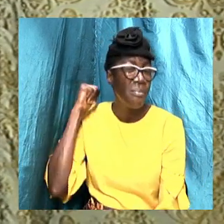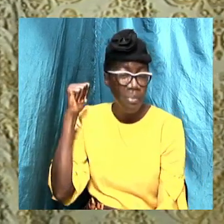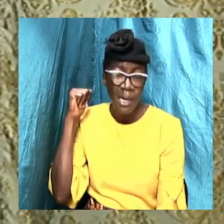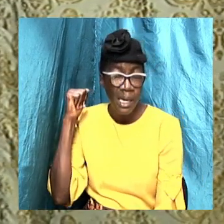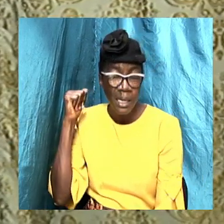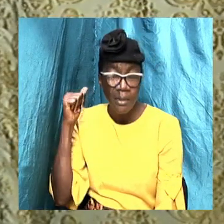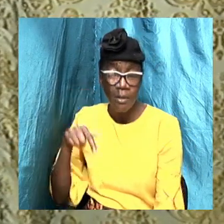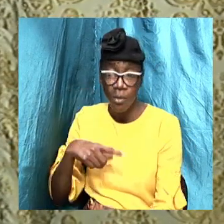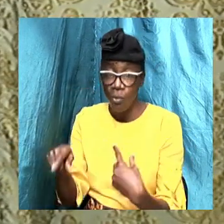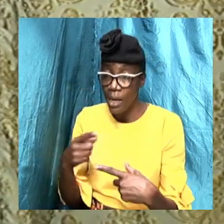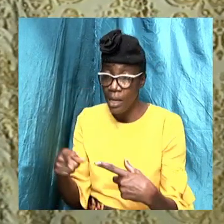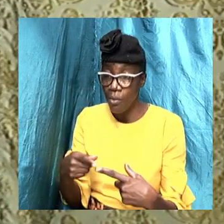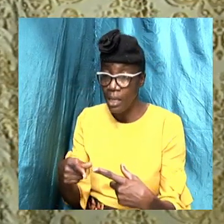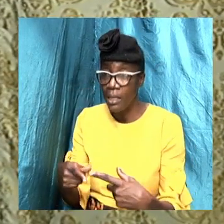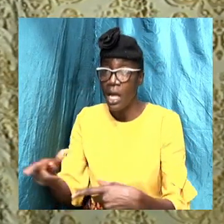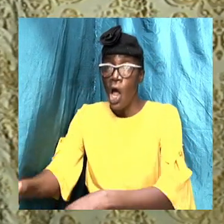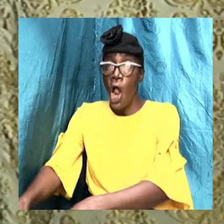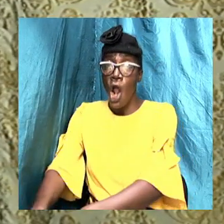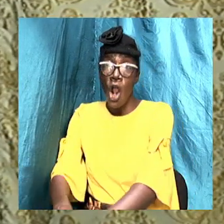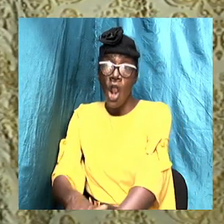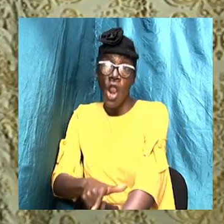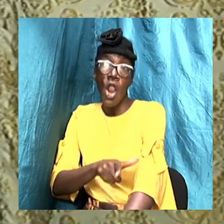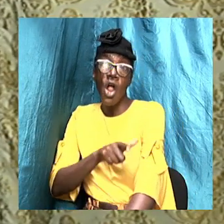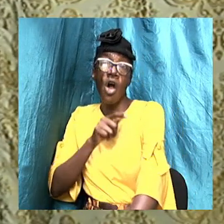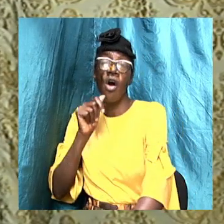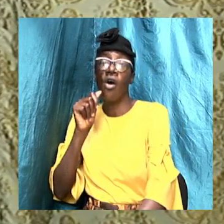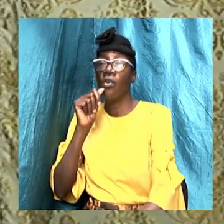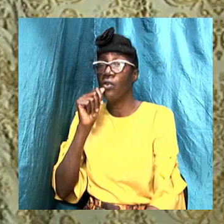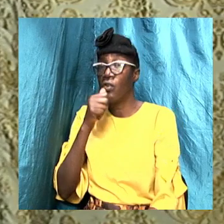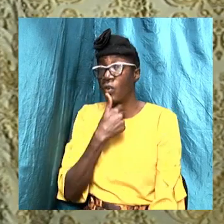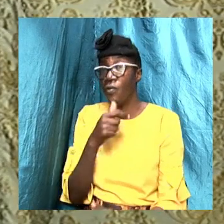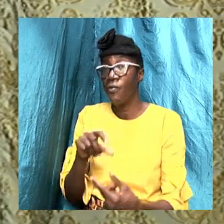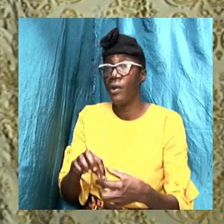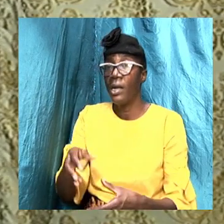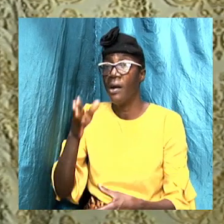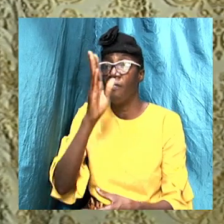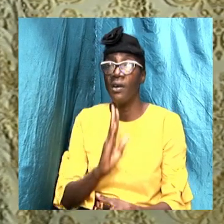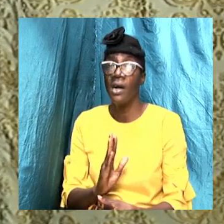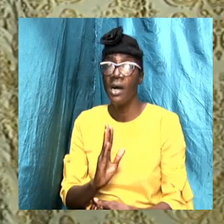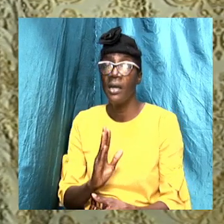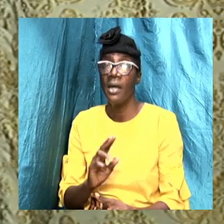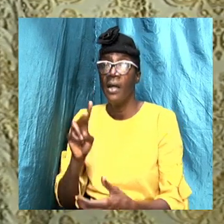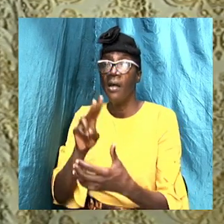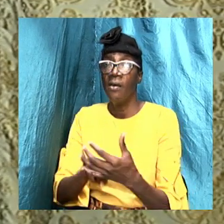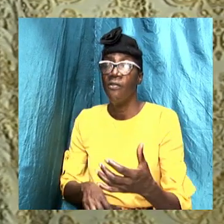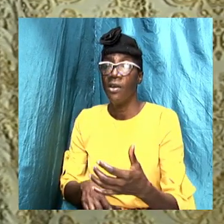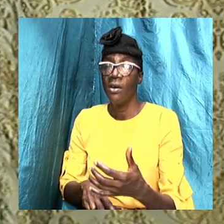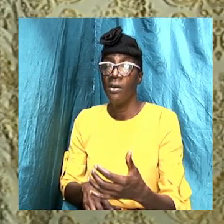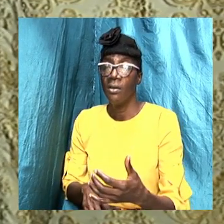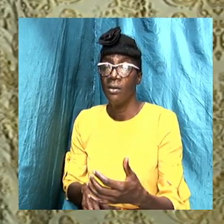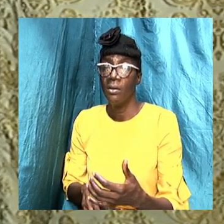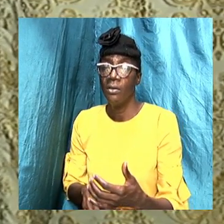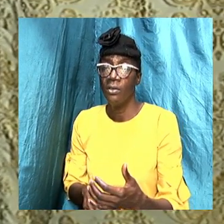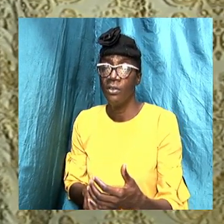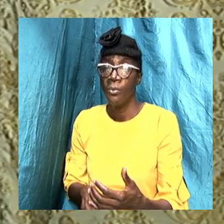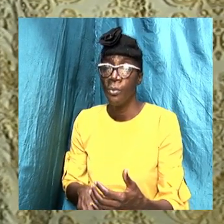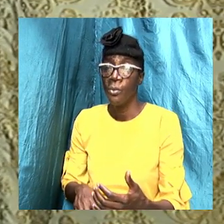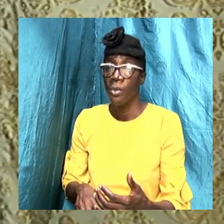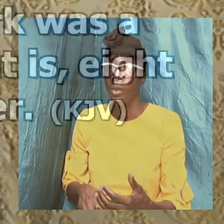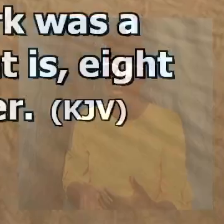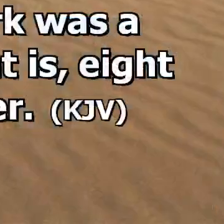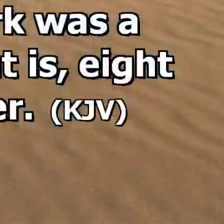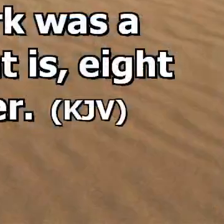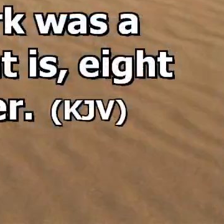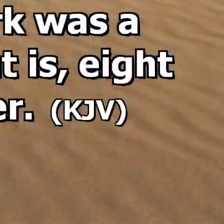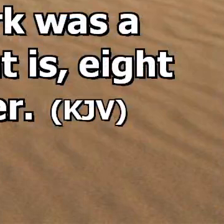When once the long-suffering of God, let me read verse 3, 1 Peter 3 and 20. Which sometimes were